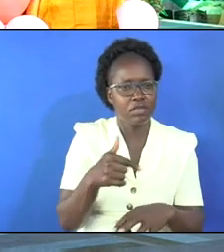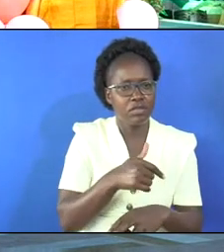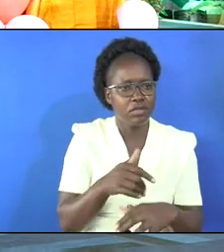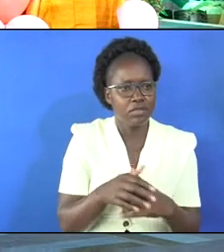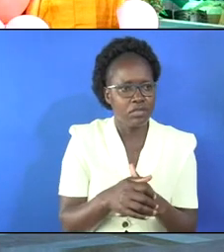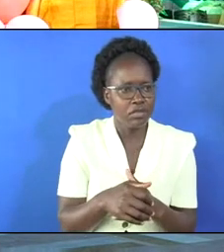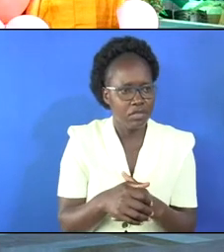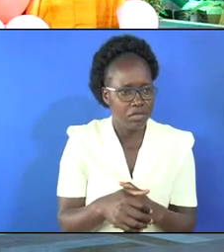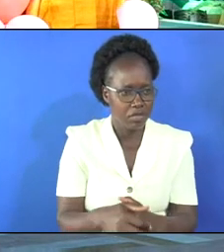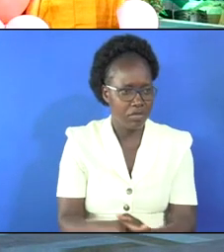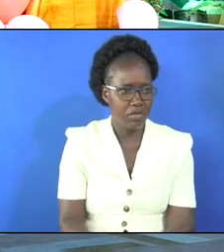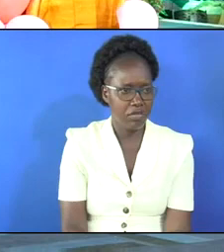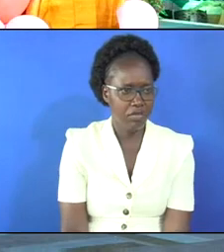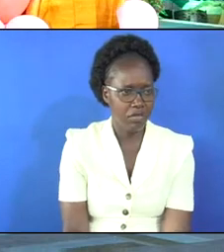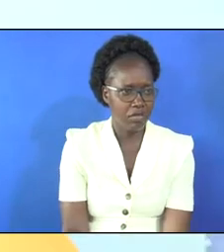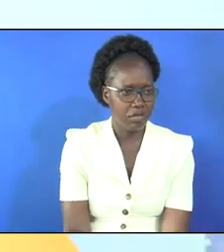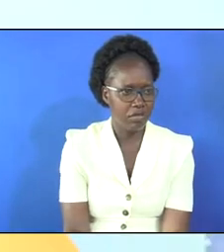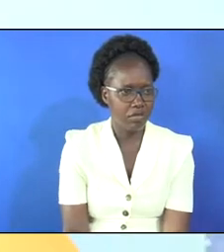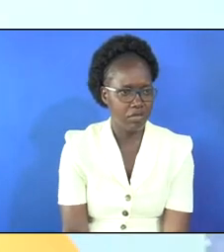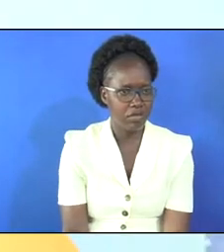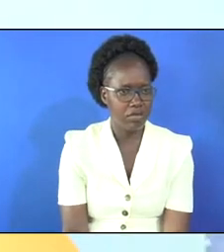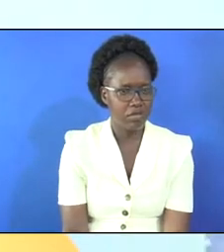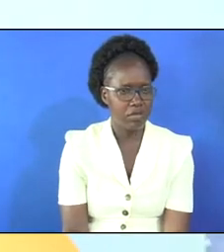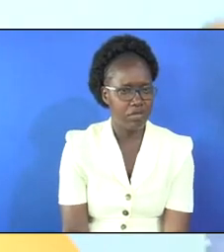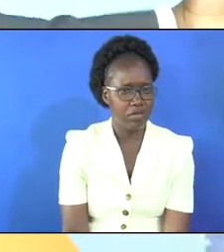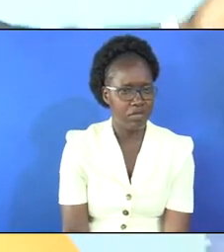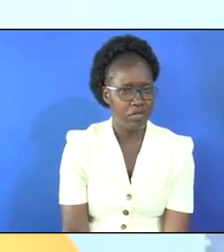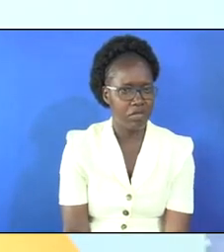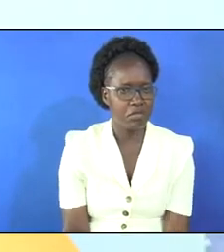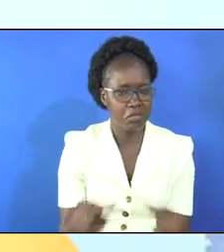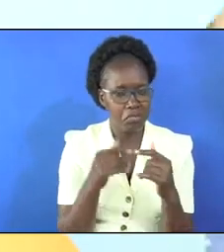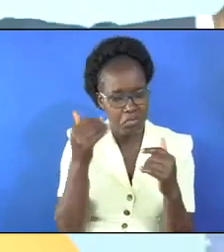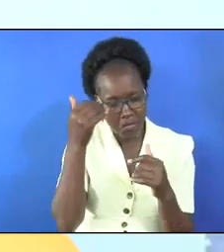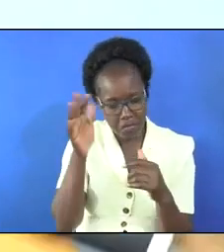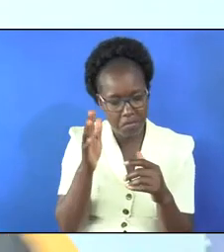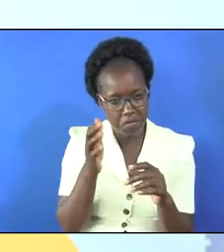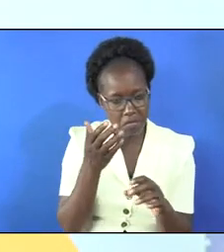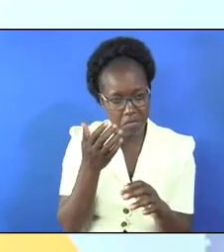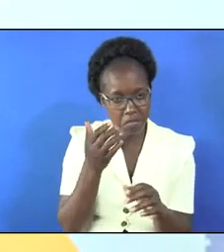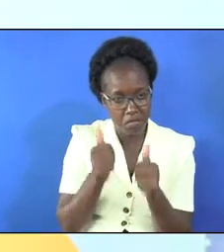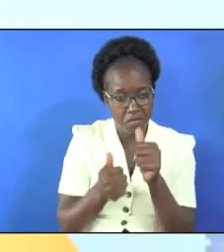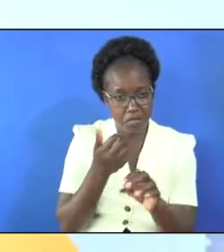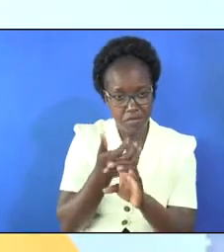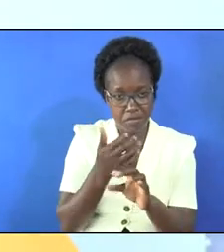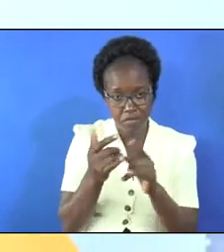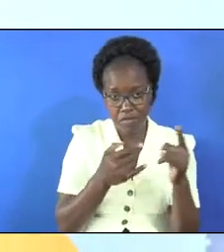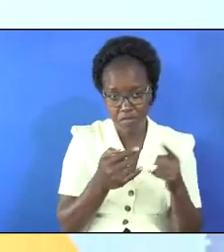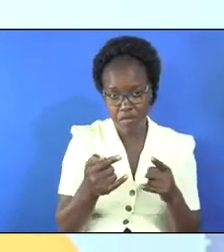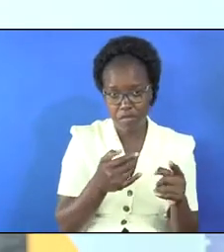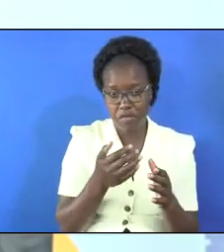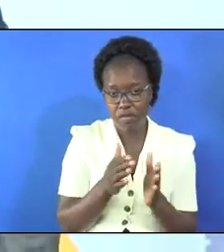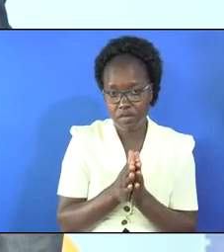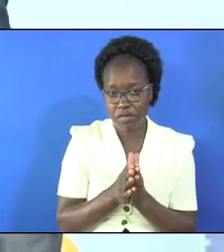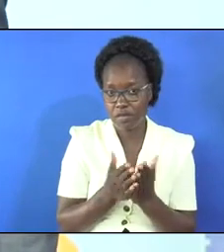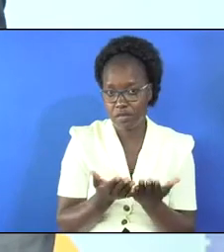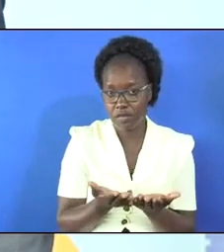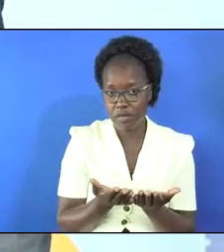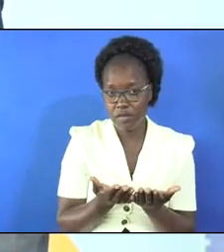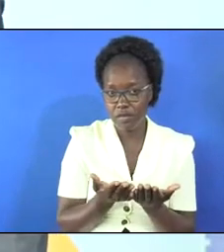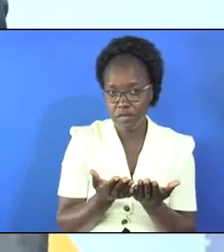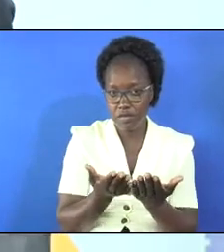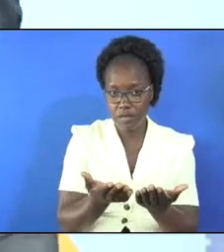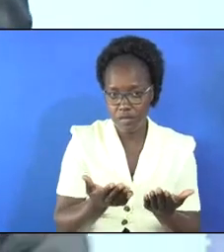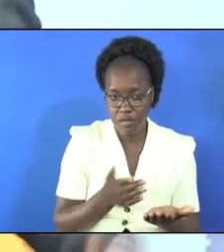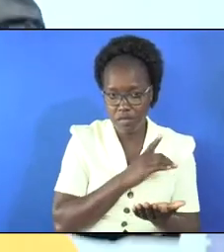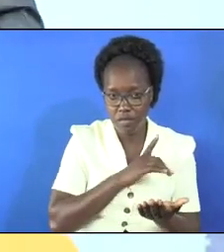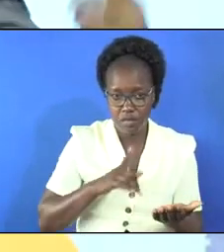and the pastor may not know which stone you are struggling with and you need to bring